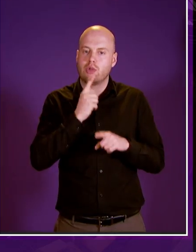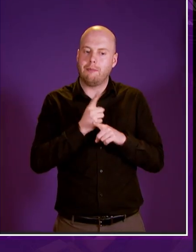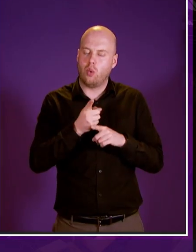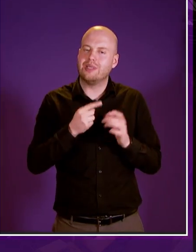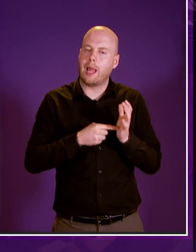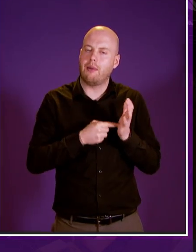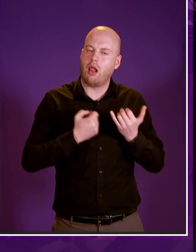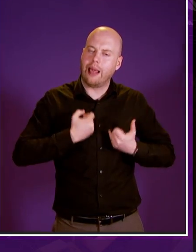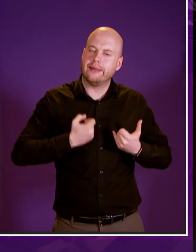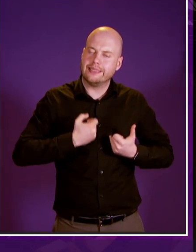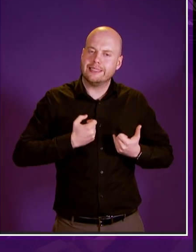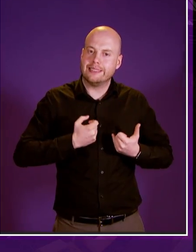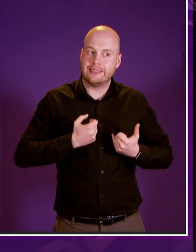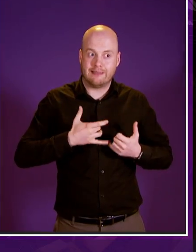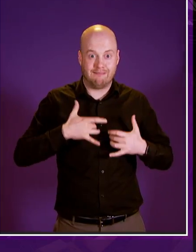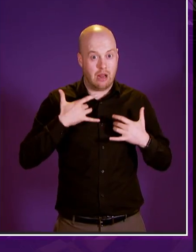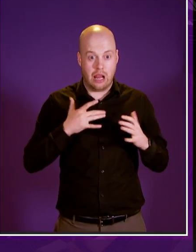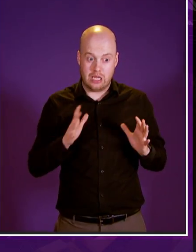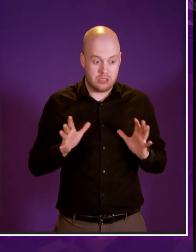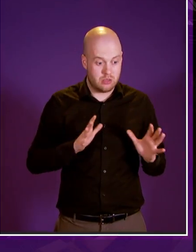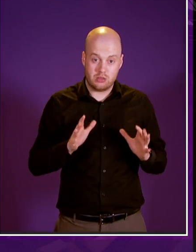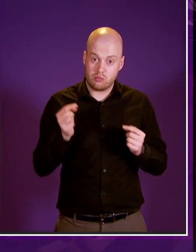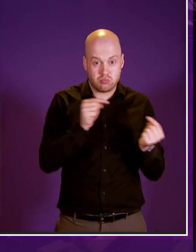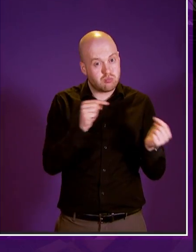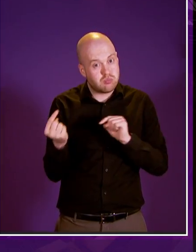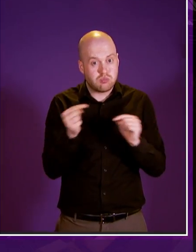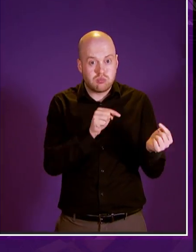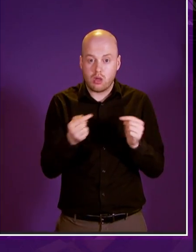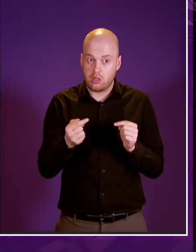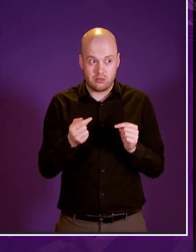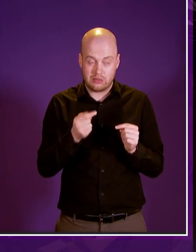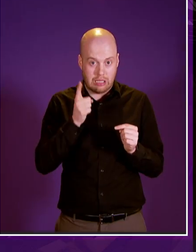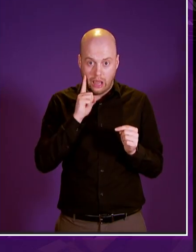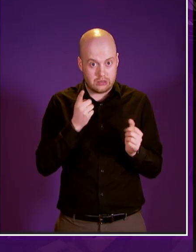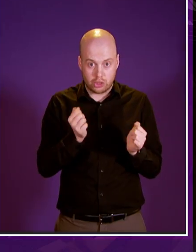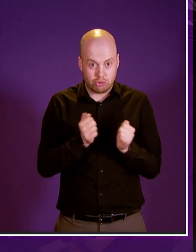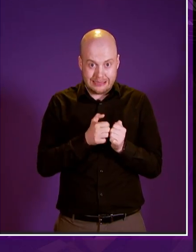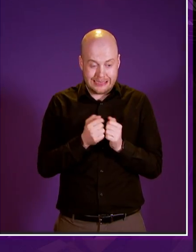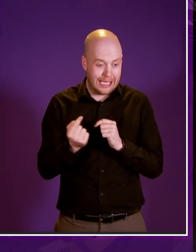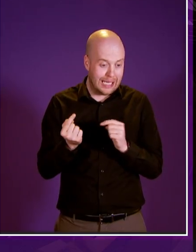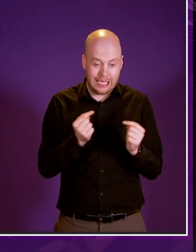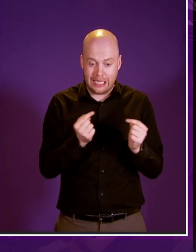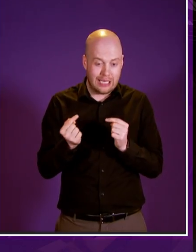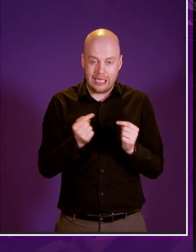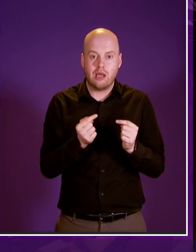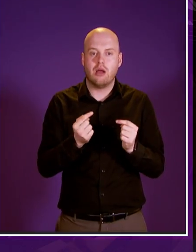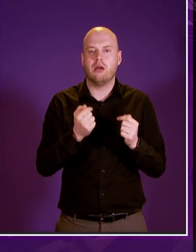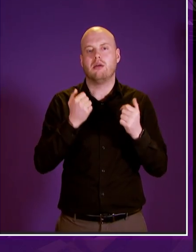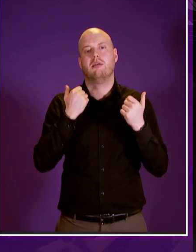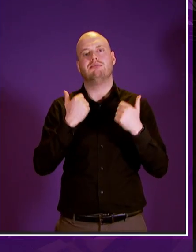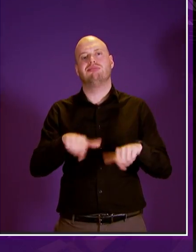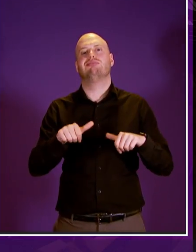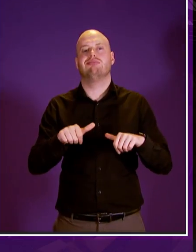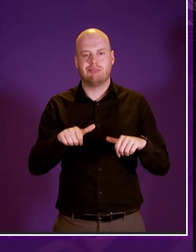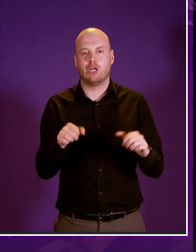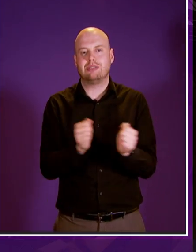that we didn't think we're going to get agreement and we managed to get stick together and managed to get something that actually is better and what the groups themselves